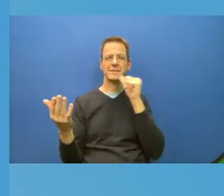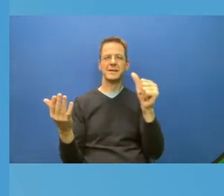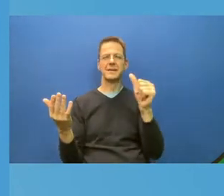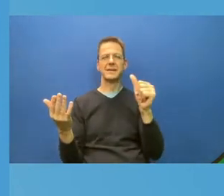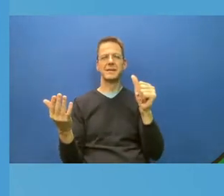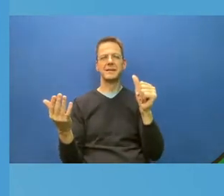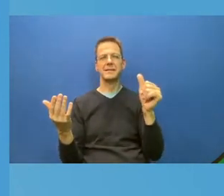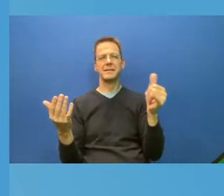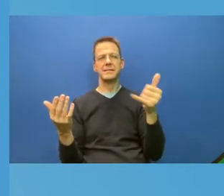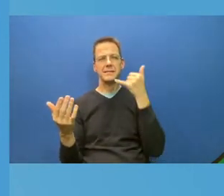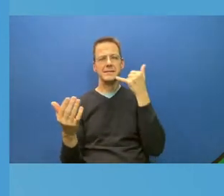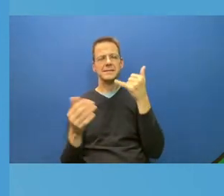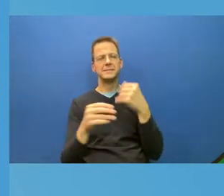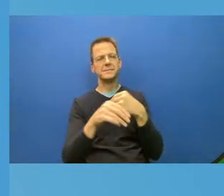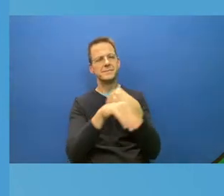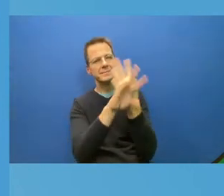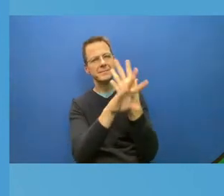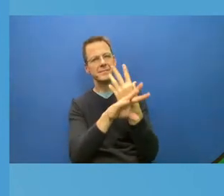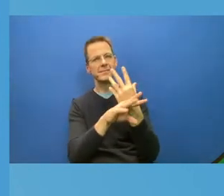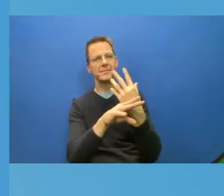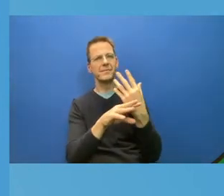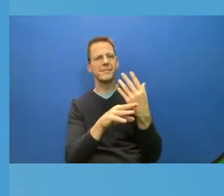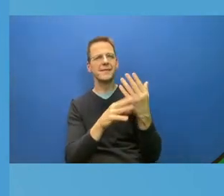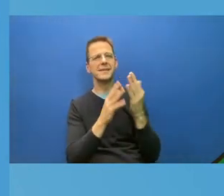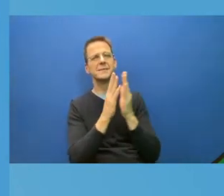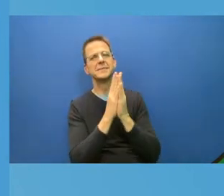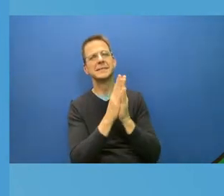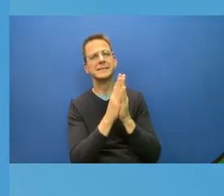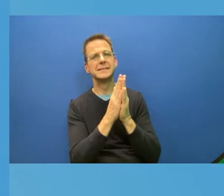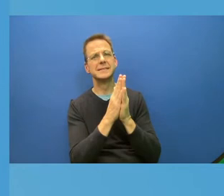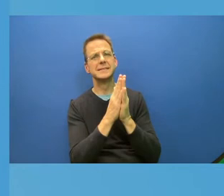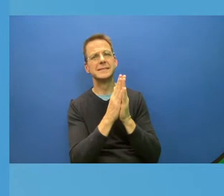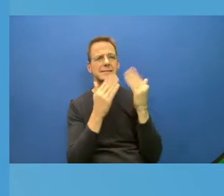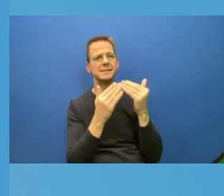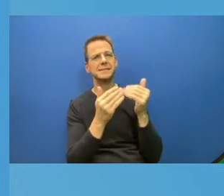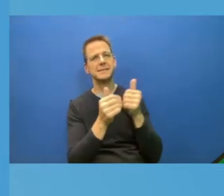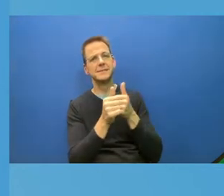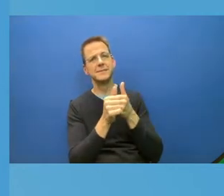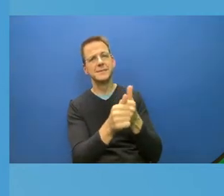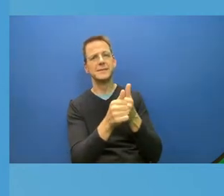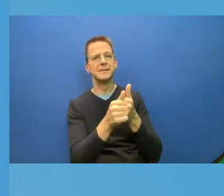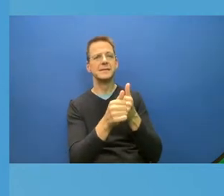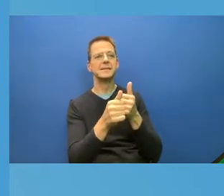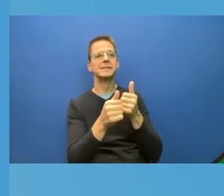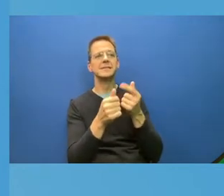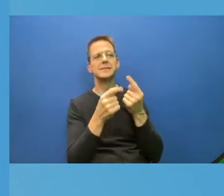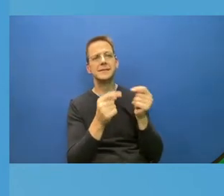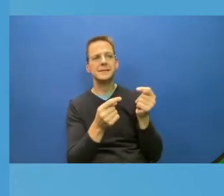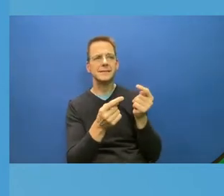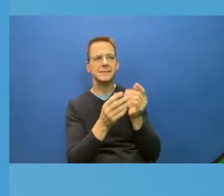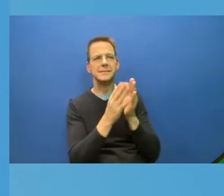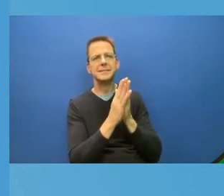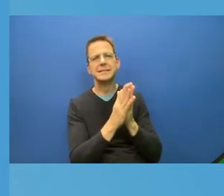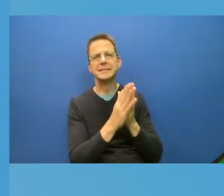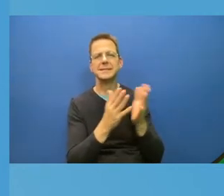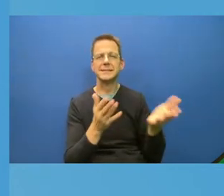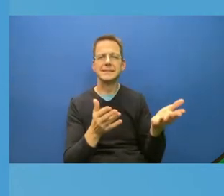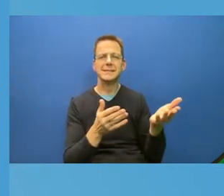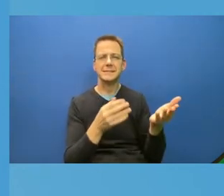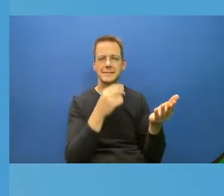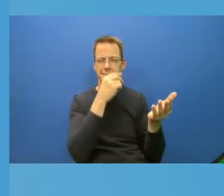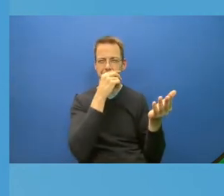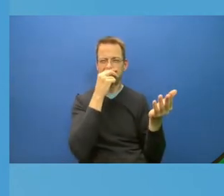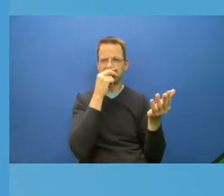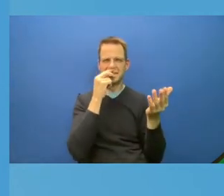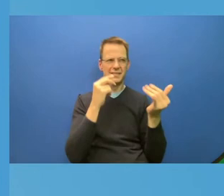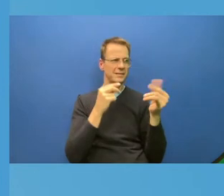the medical advice. But any clashes seem to be now counterproductive. They further entrench in